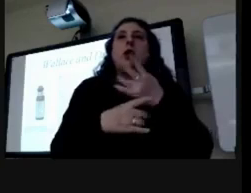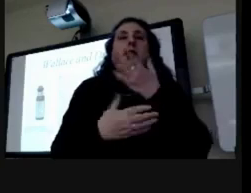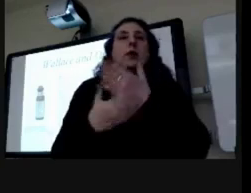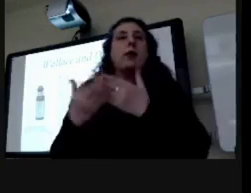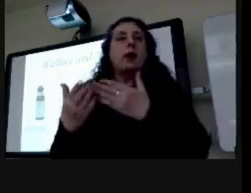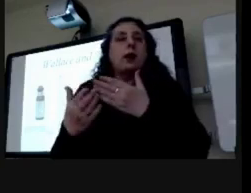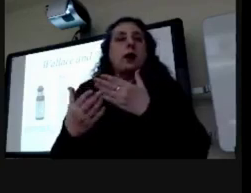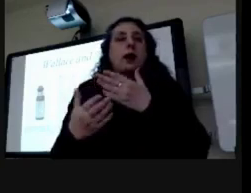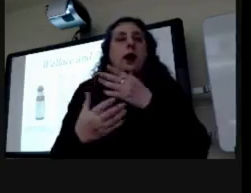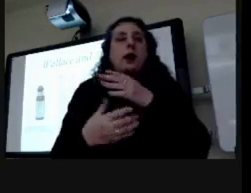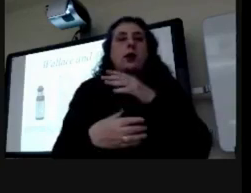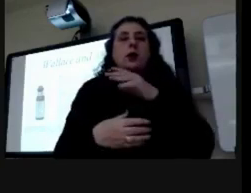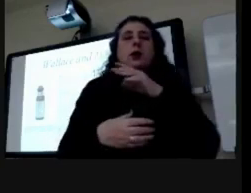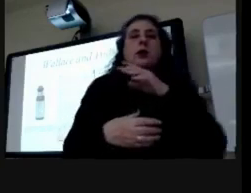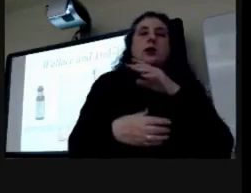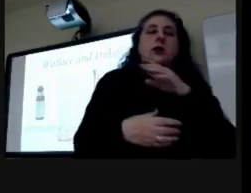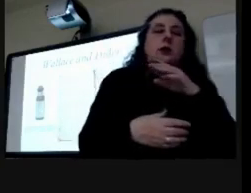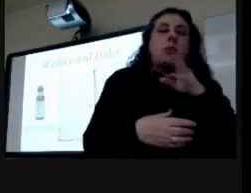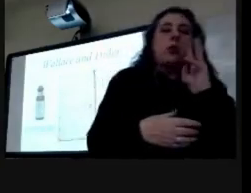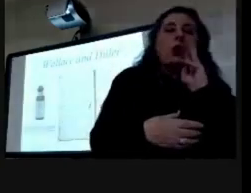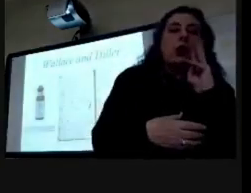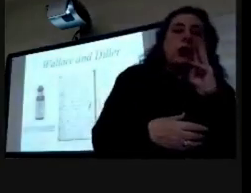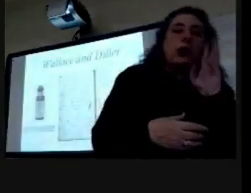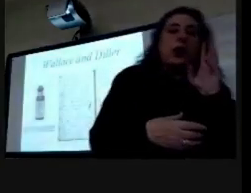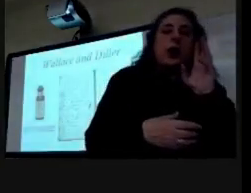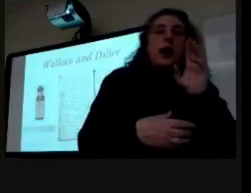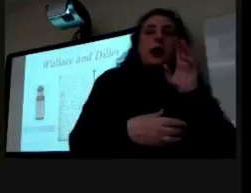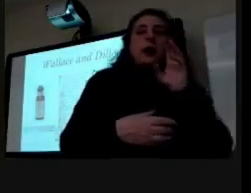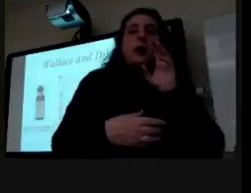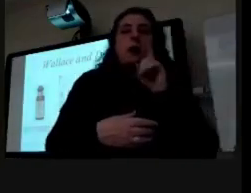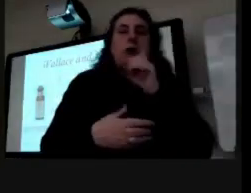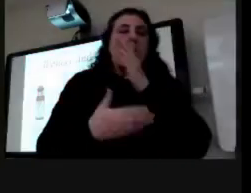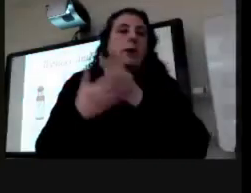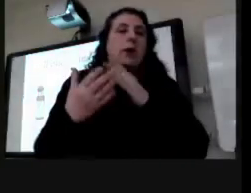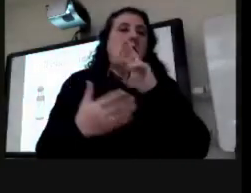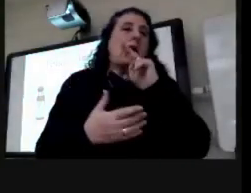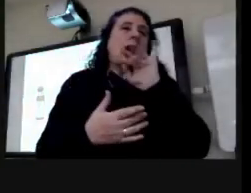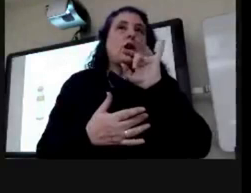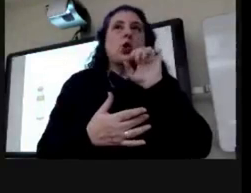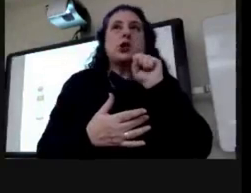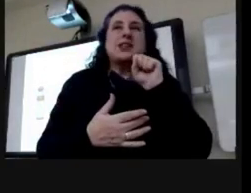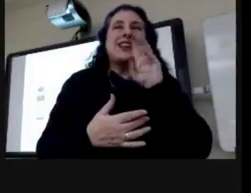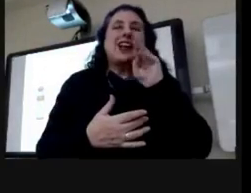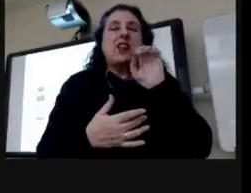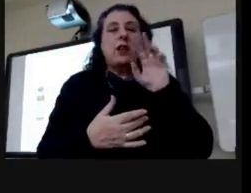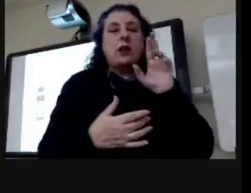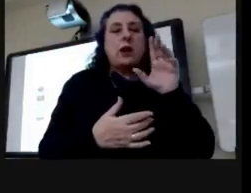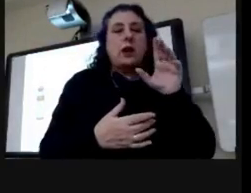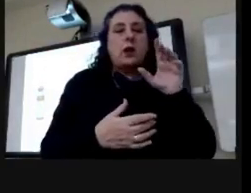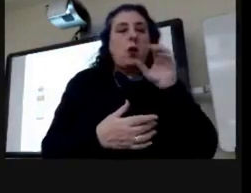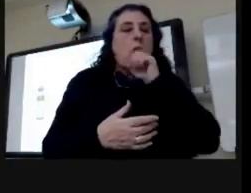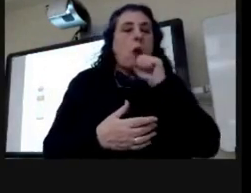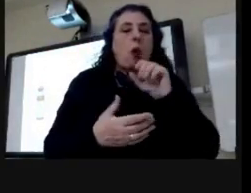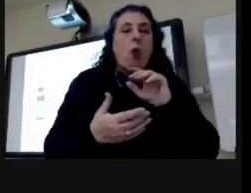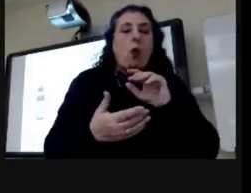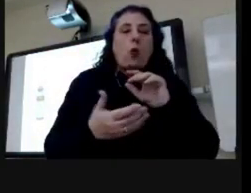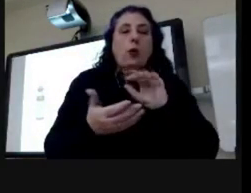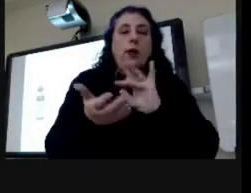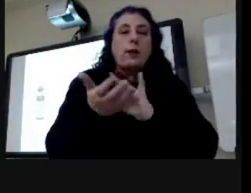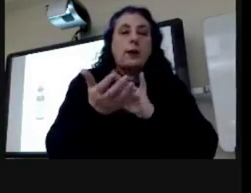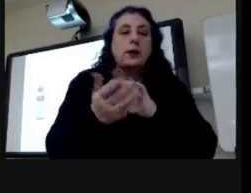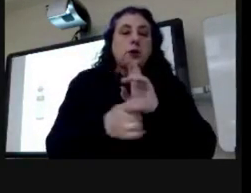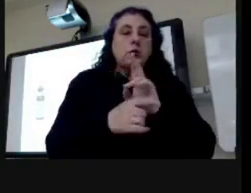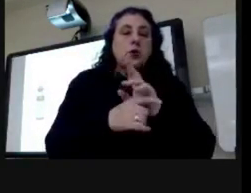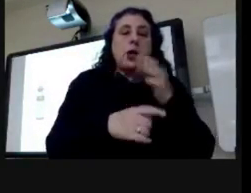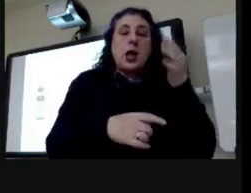nitrous ether and it's a pretty simple compound um and it's an old remedy that was used throughout the 19th